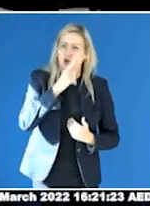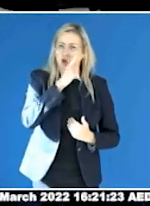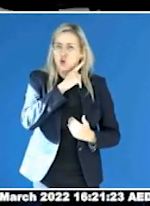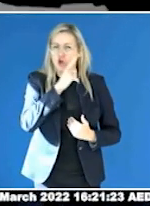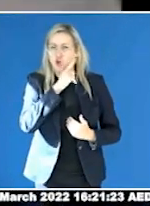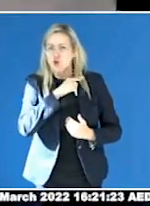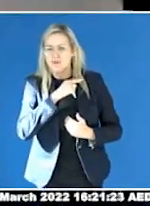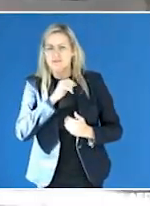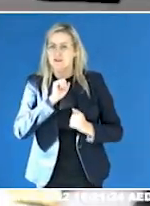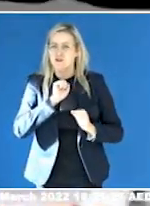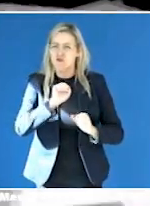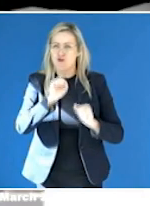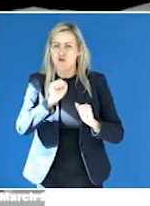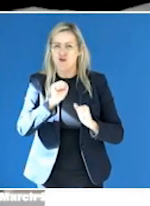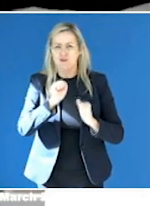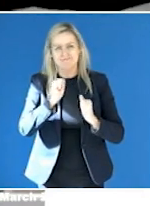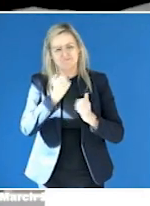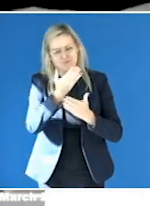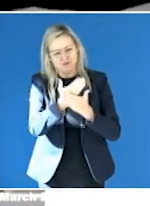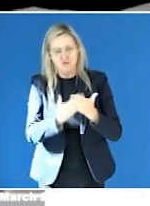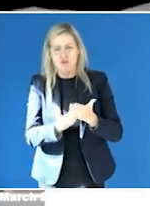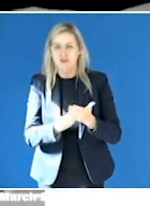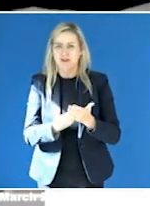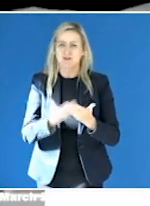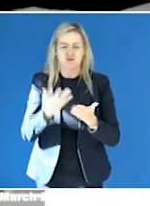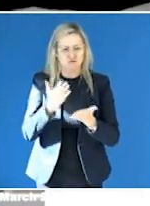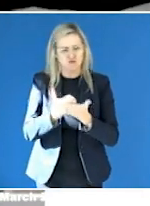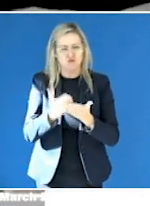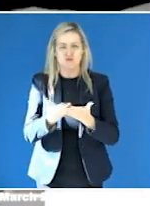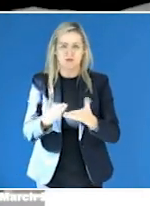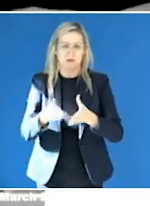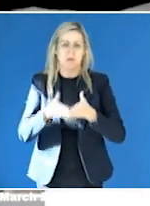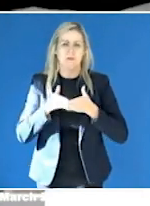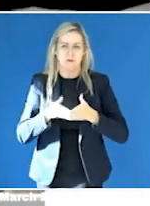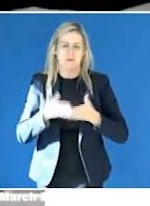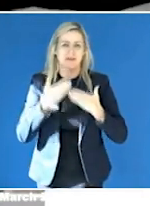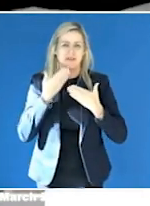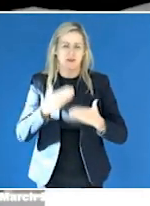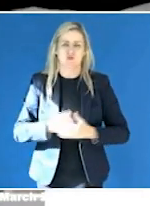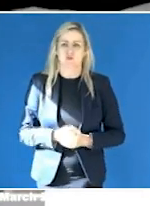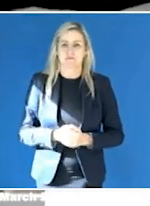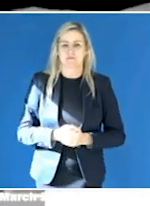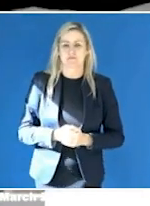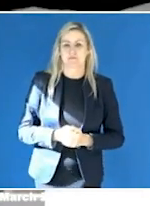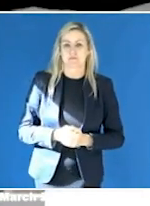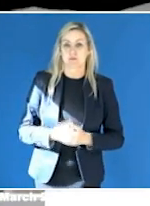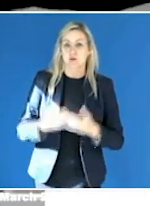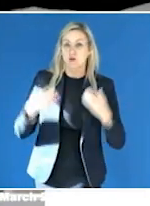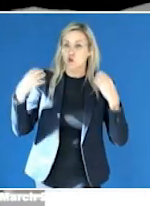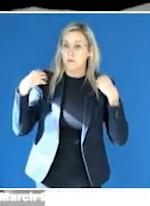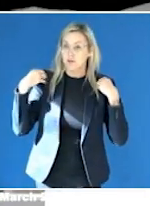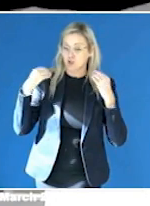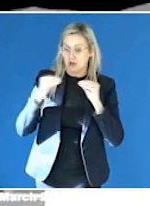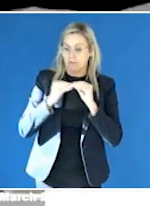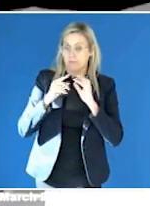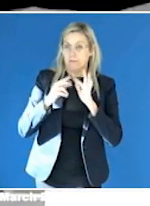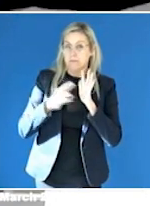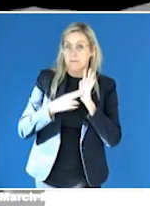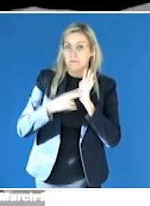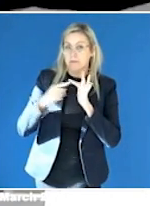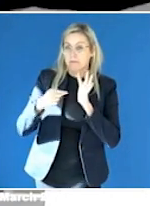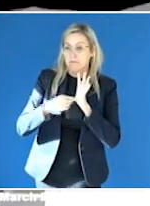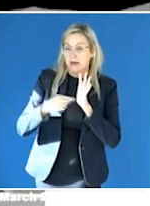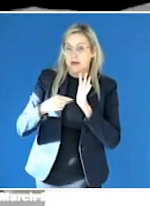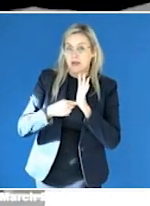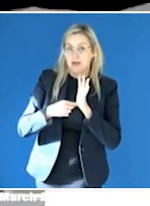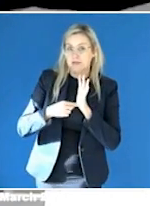gave today. Thank you. Thank you very much. Commissioner Bennett, is there anything that you would like to ask? I'd also like